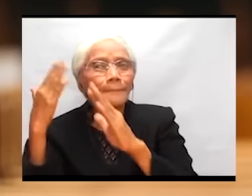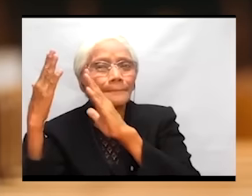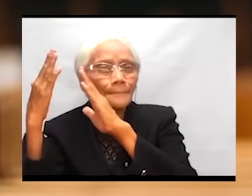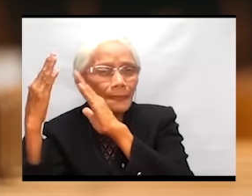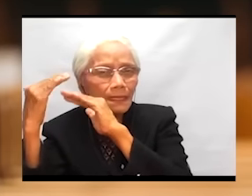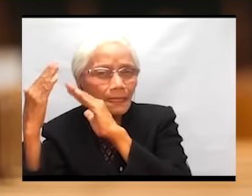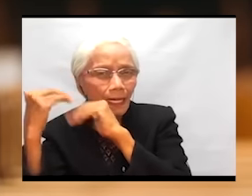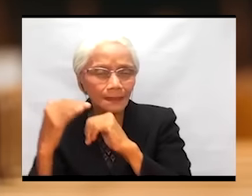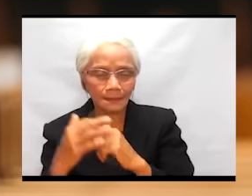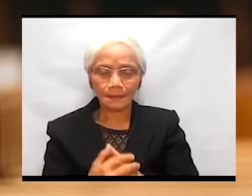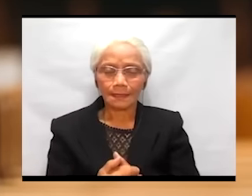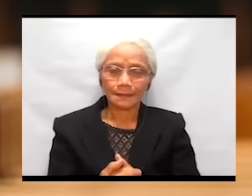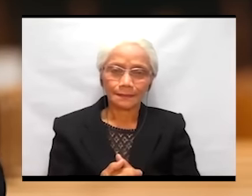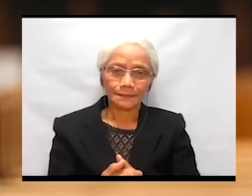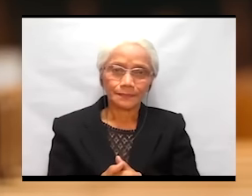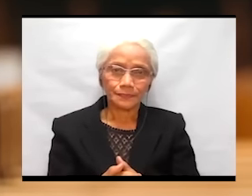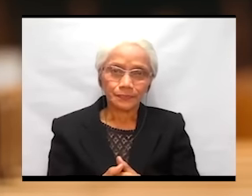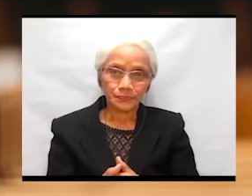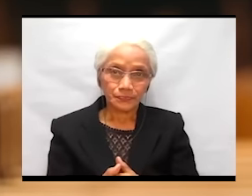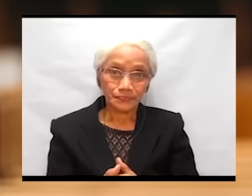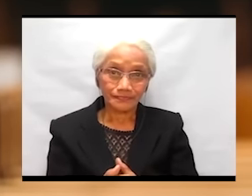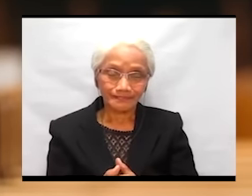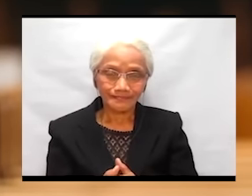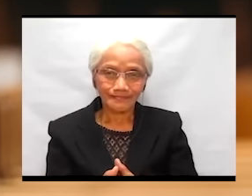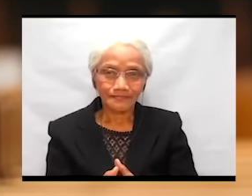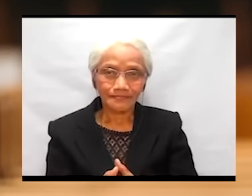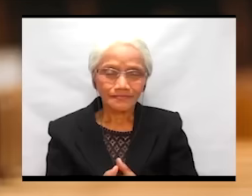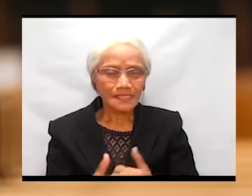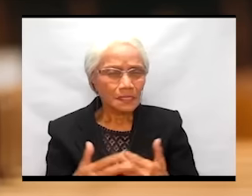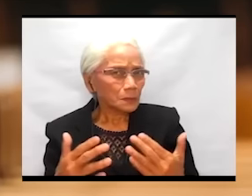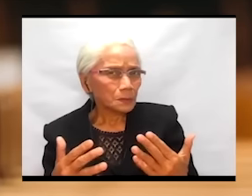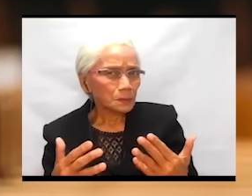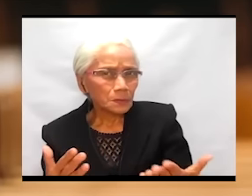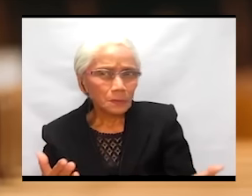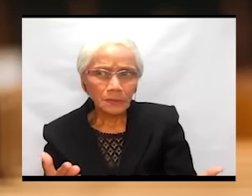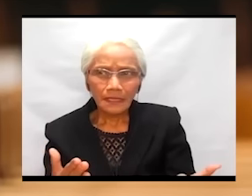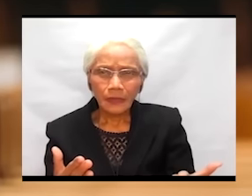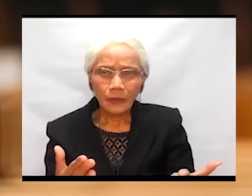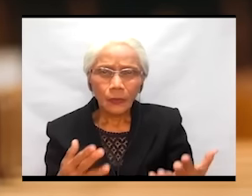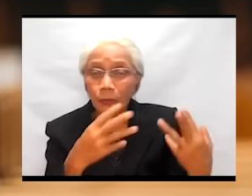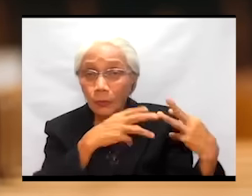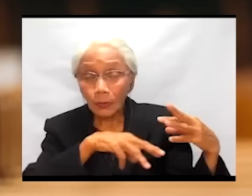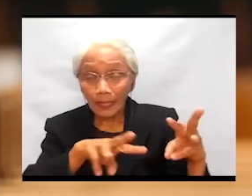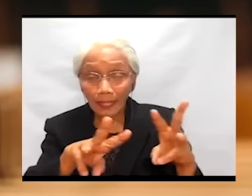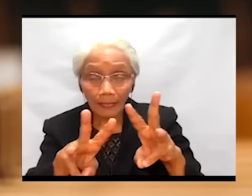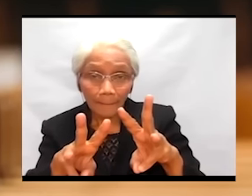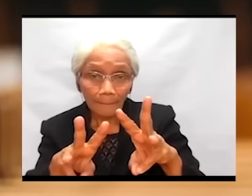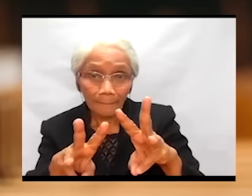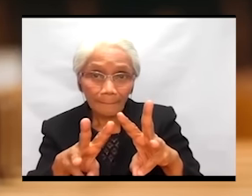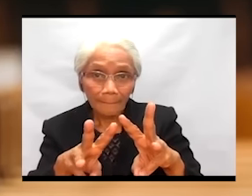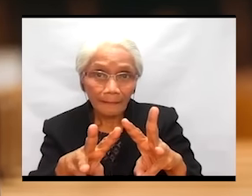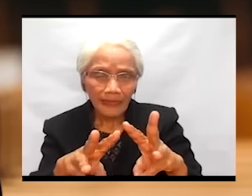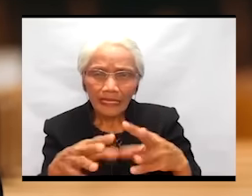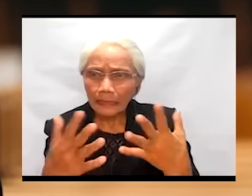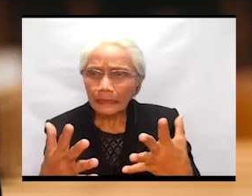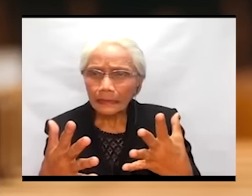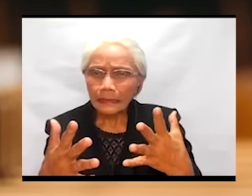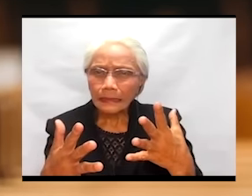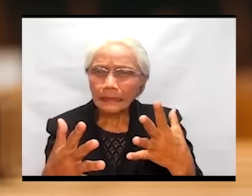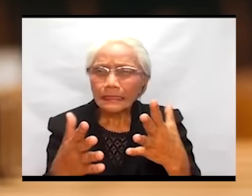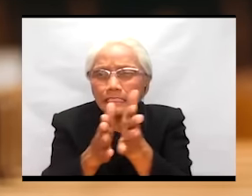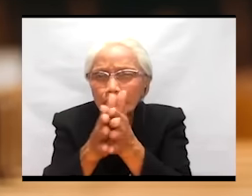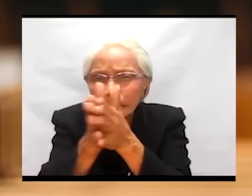pag-asa samantalang kinasasabikan ang pagkaalipin.